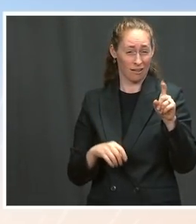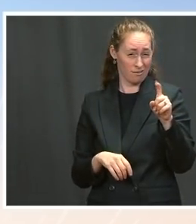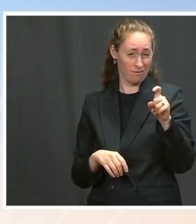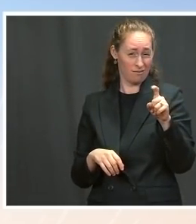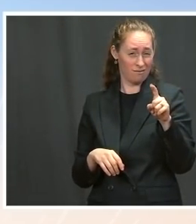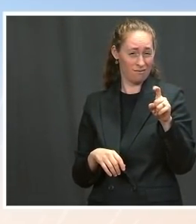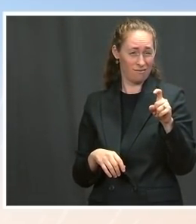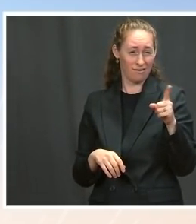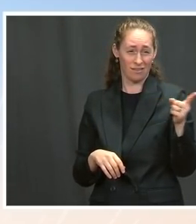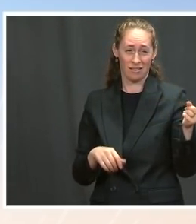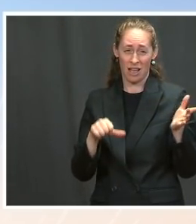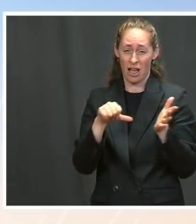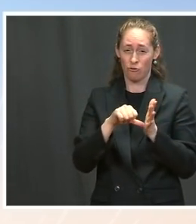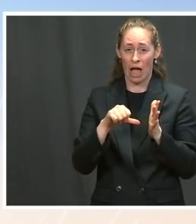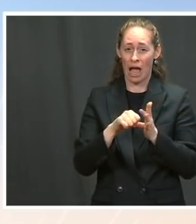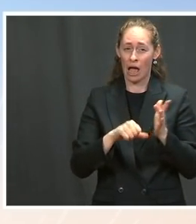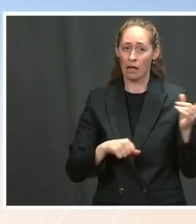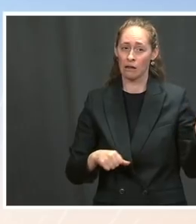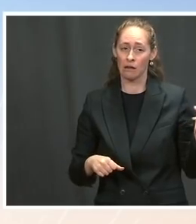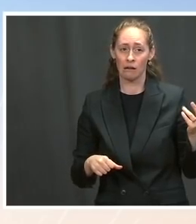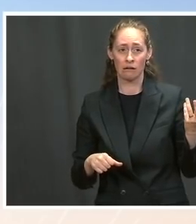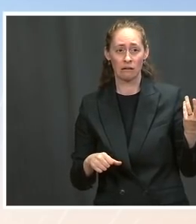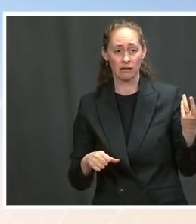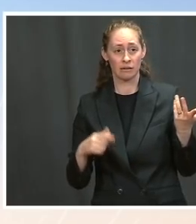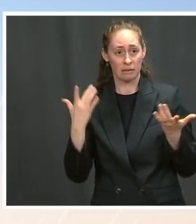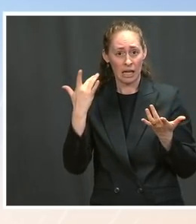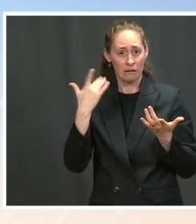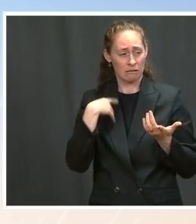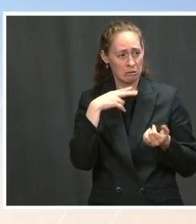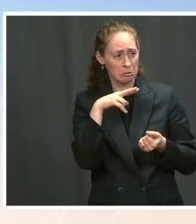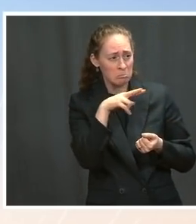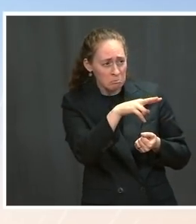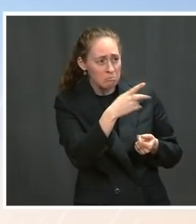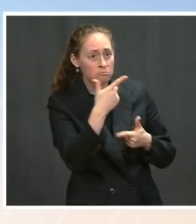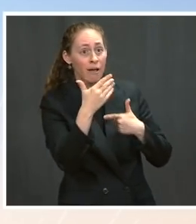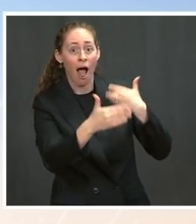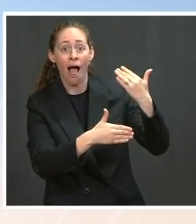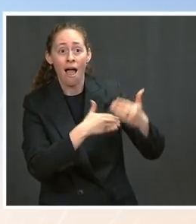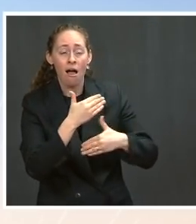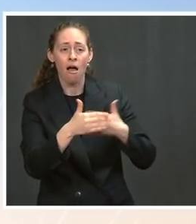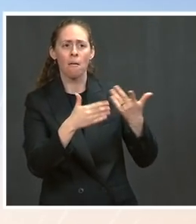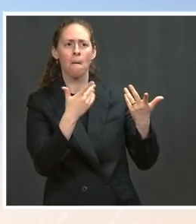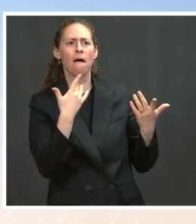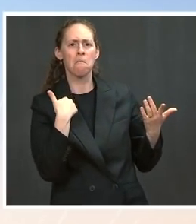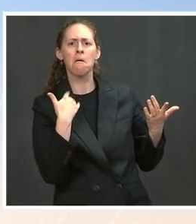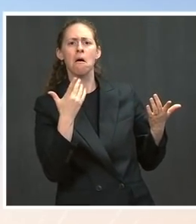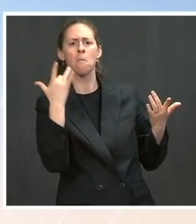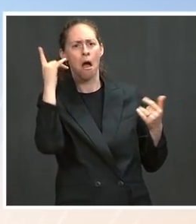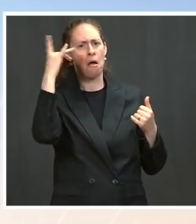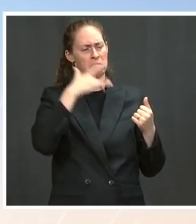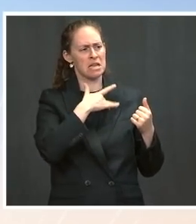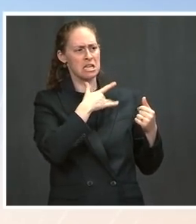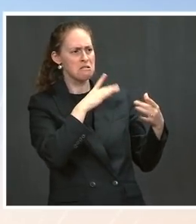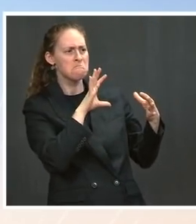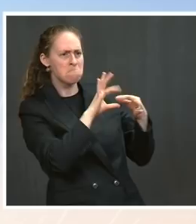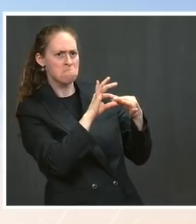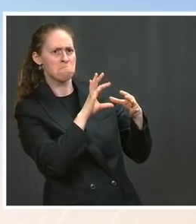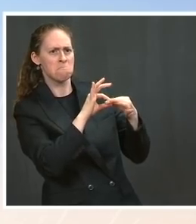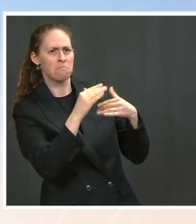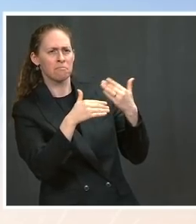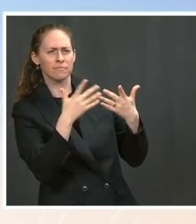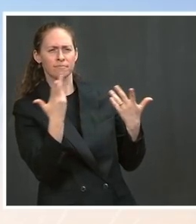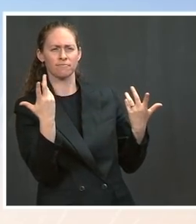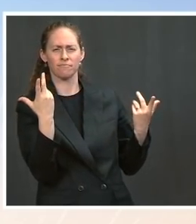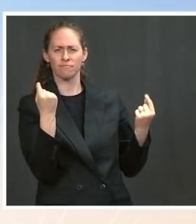Are you there where you want to be? And if diplomacy fails, what are your options to stop Iran from acquiring nuclear